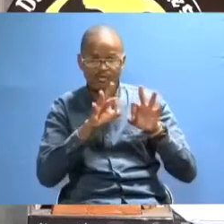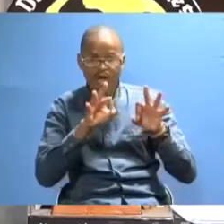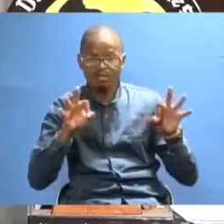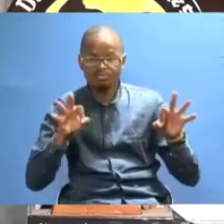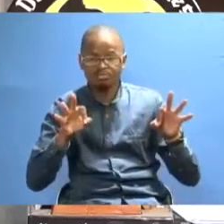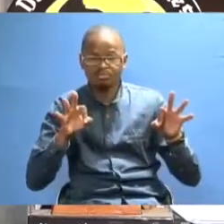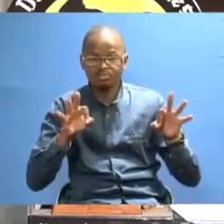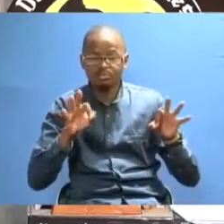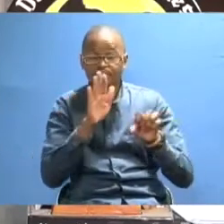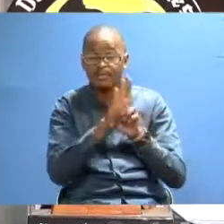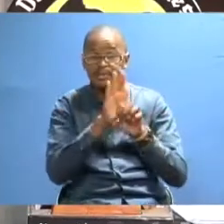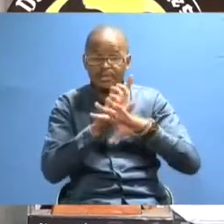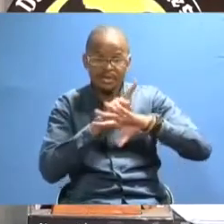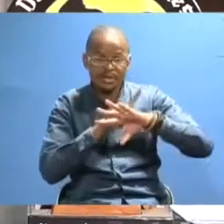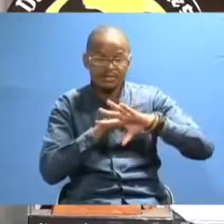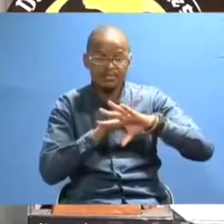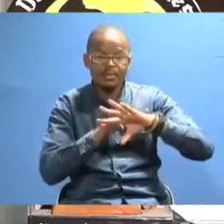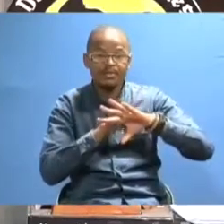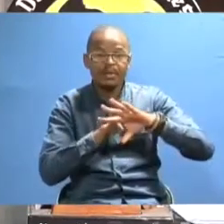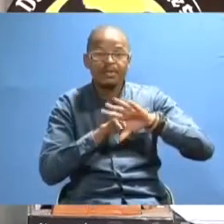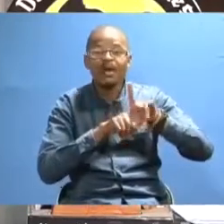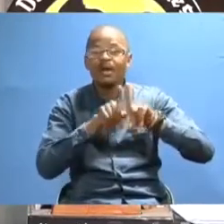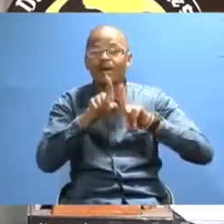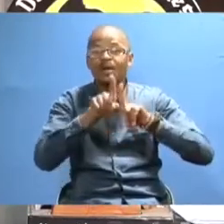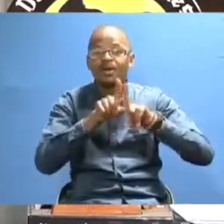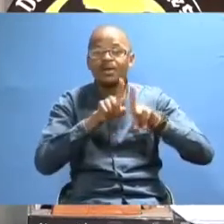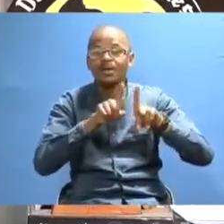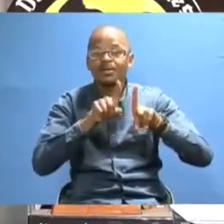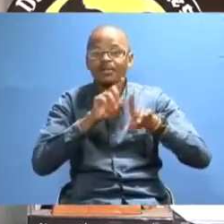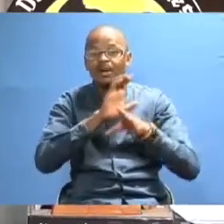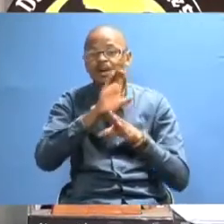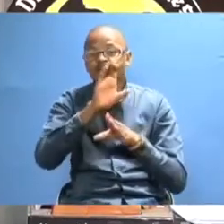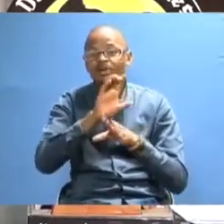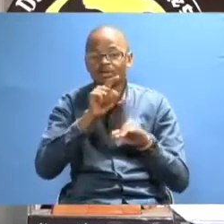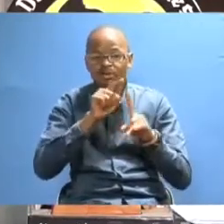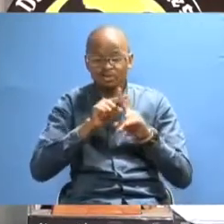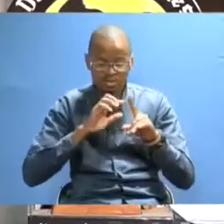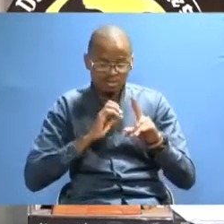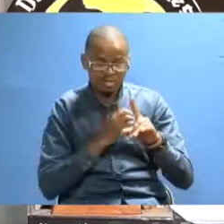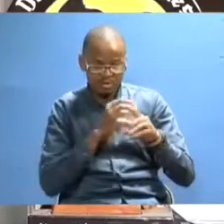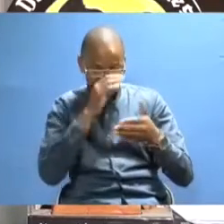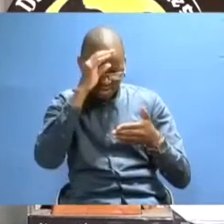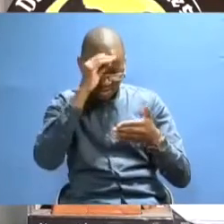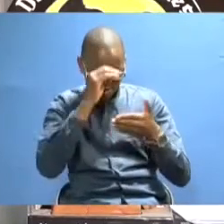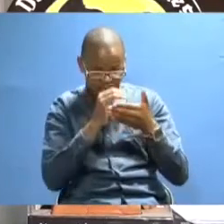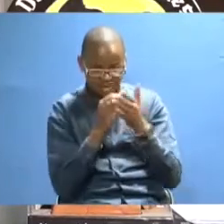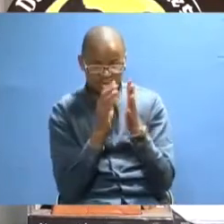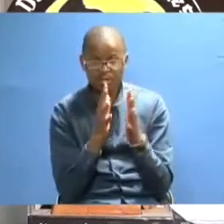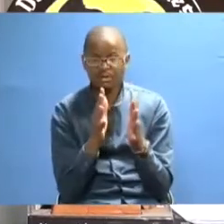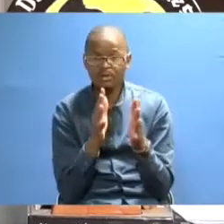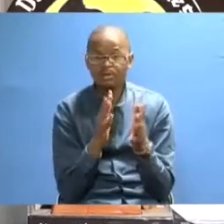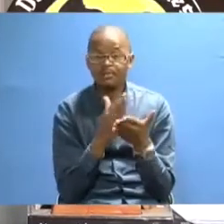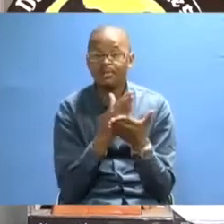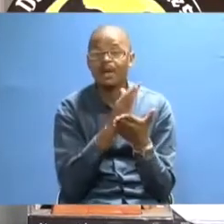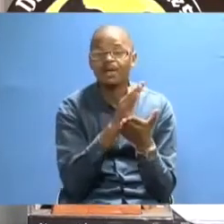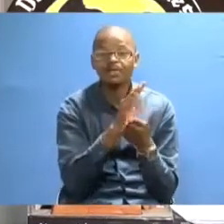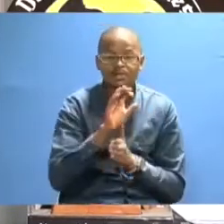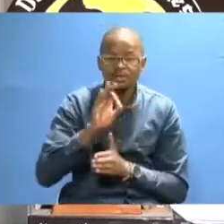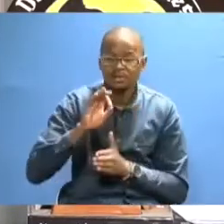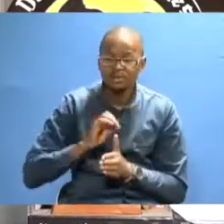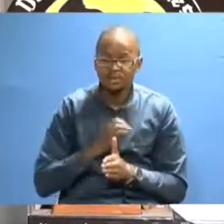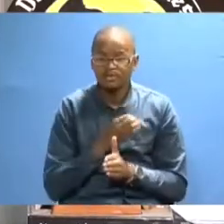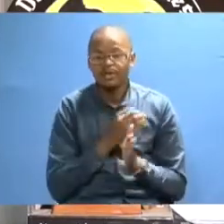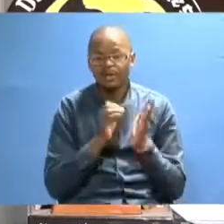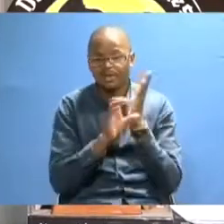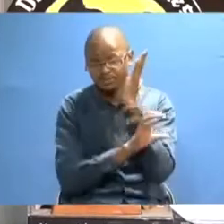so we often include field trips and field courses to our students, to various parts of our